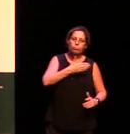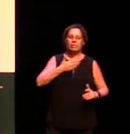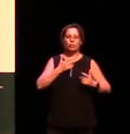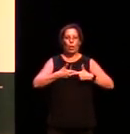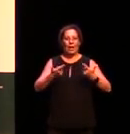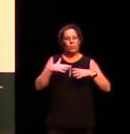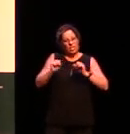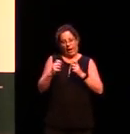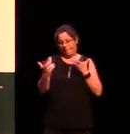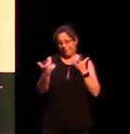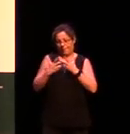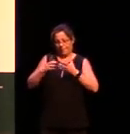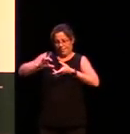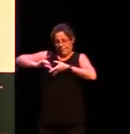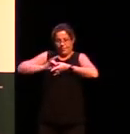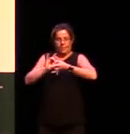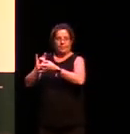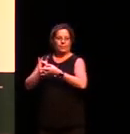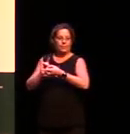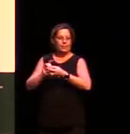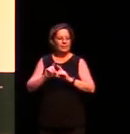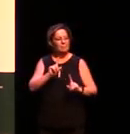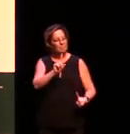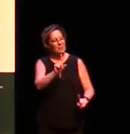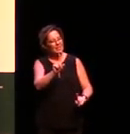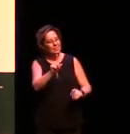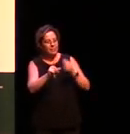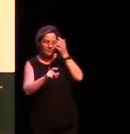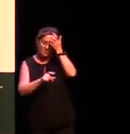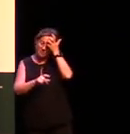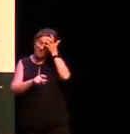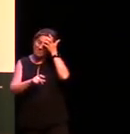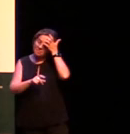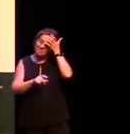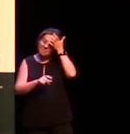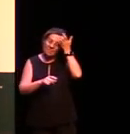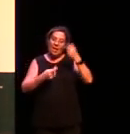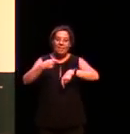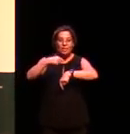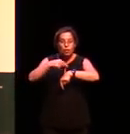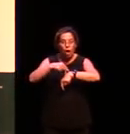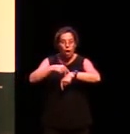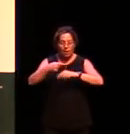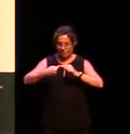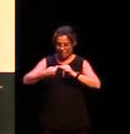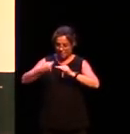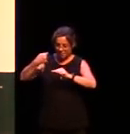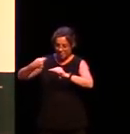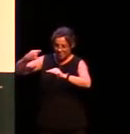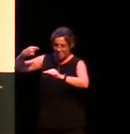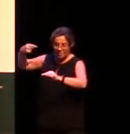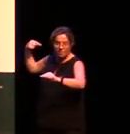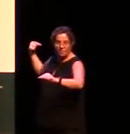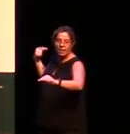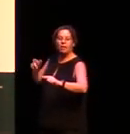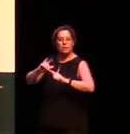but part of the problem is the time depth that we're talking about is so great that our current methods of determining language